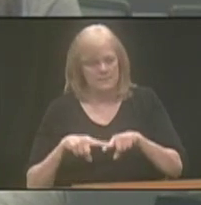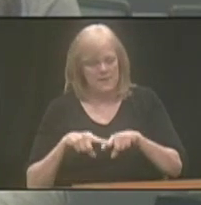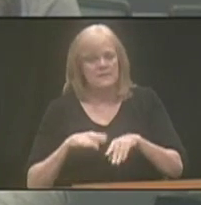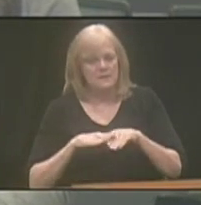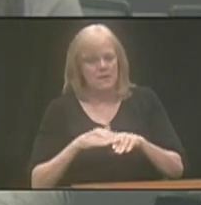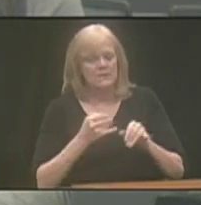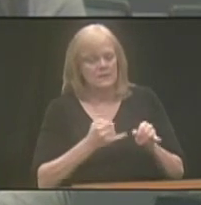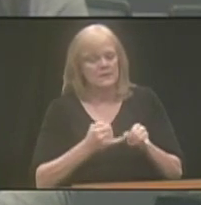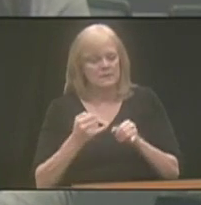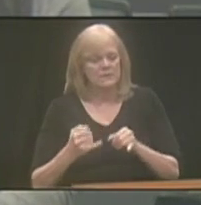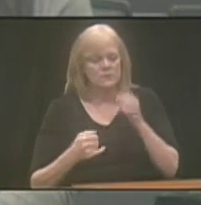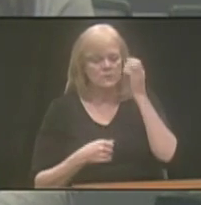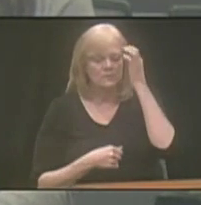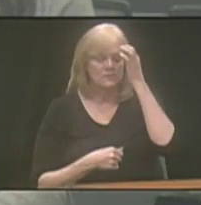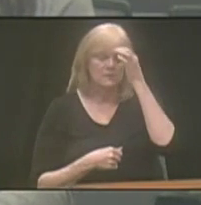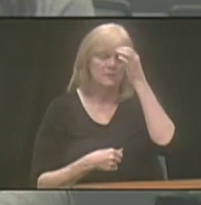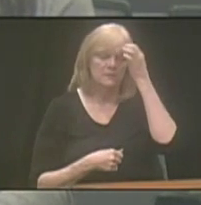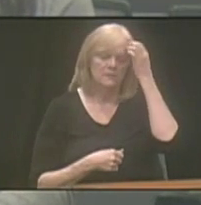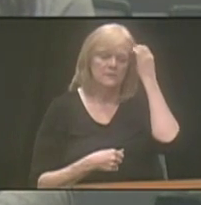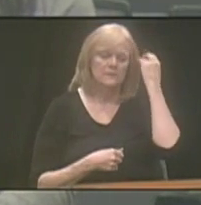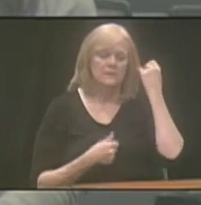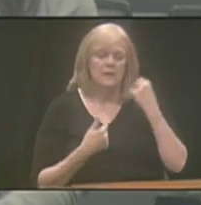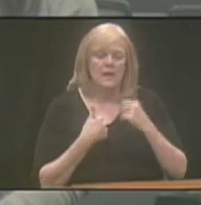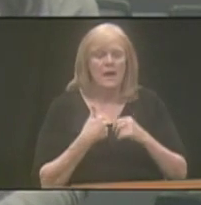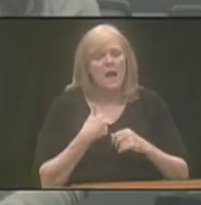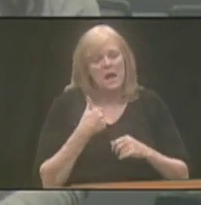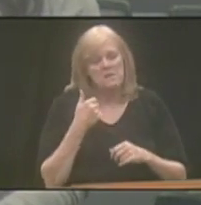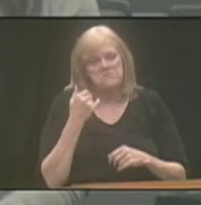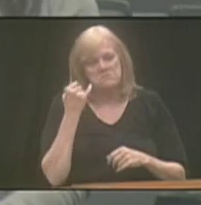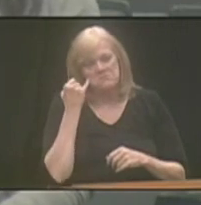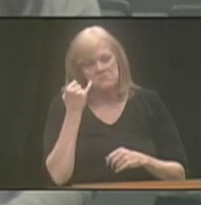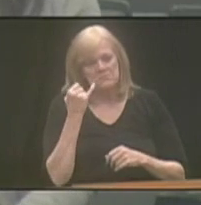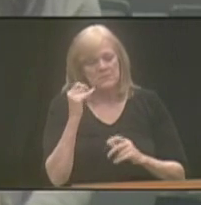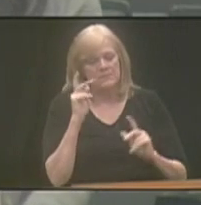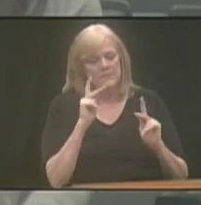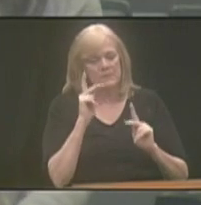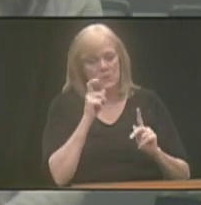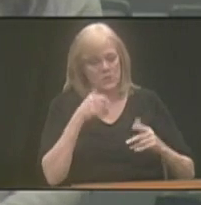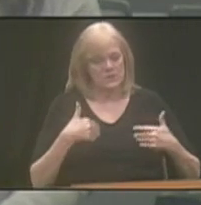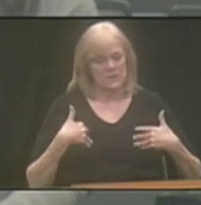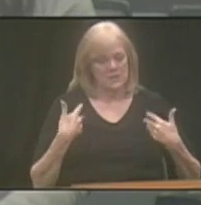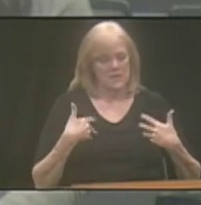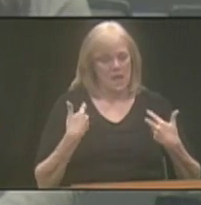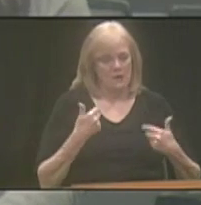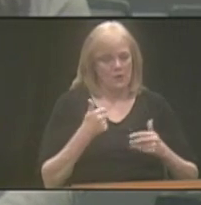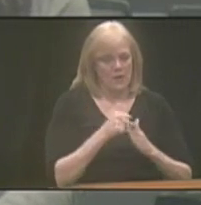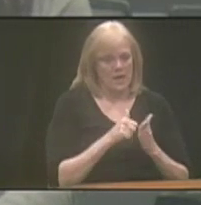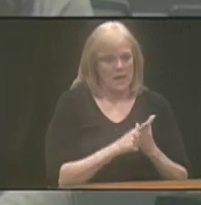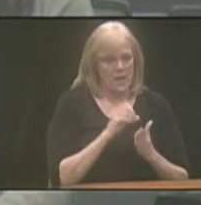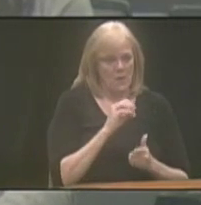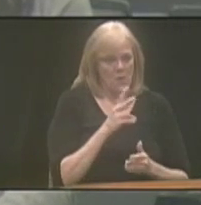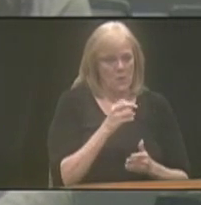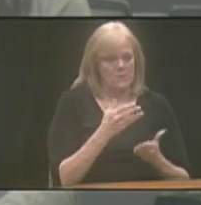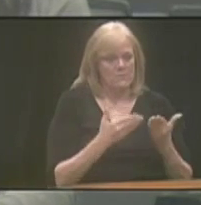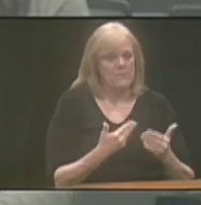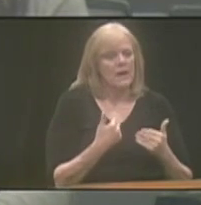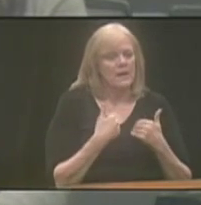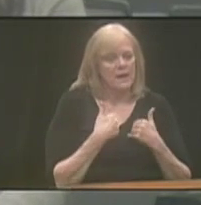on the individual. You know, I would suspect that folks who are maybe younger account owners might have